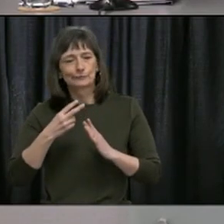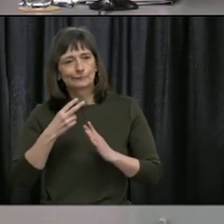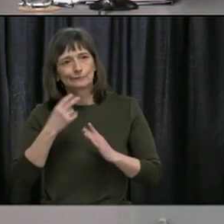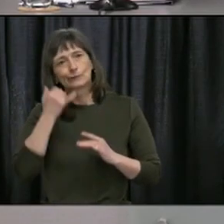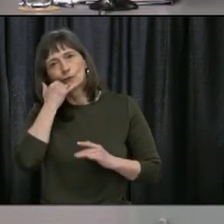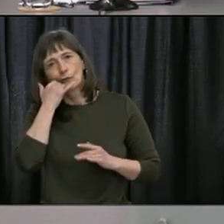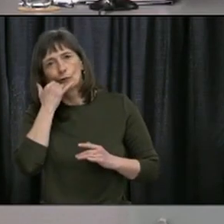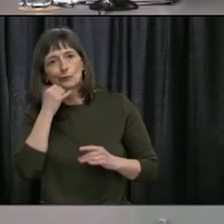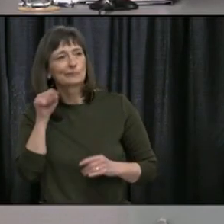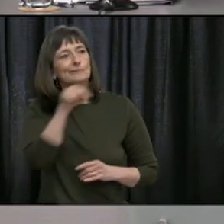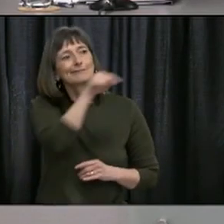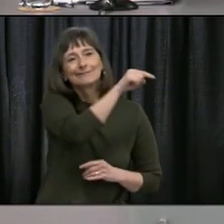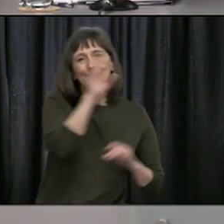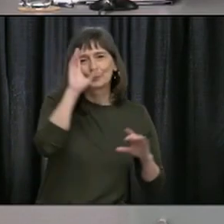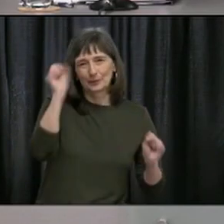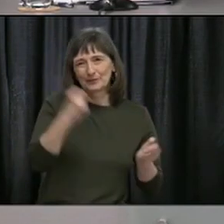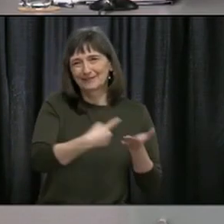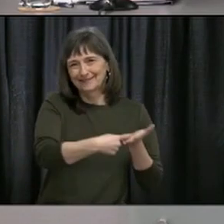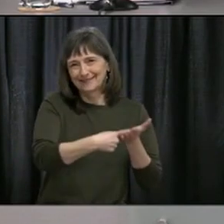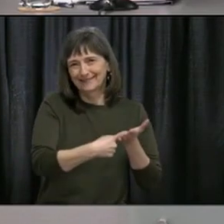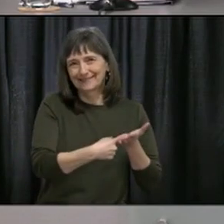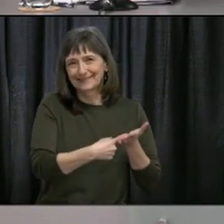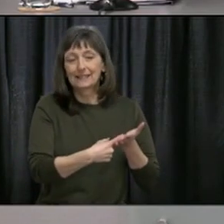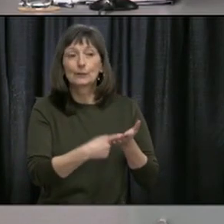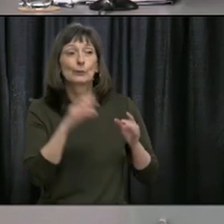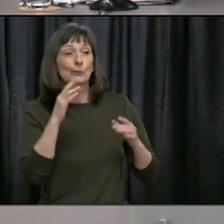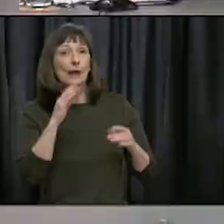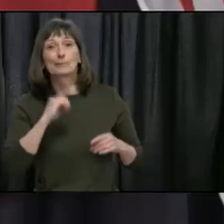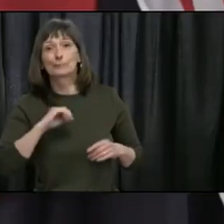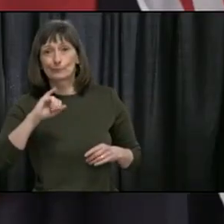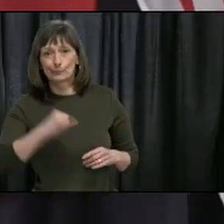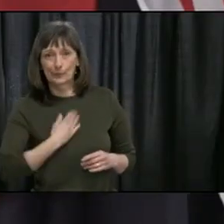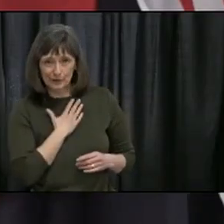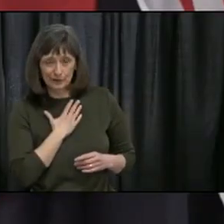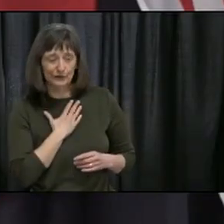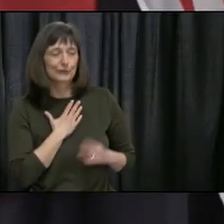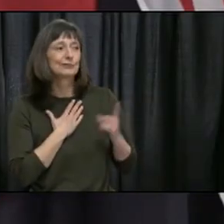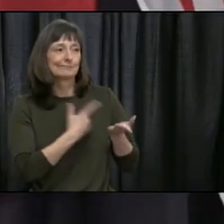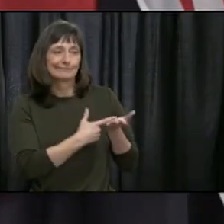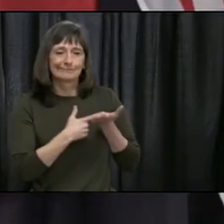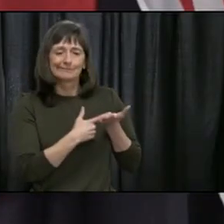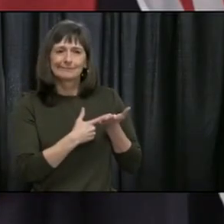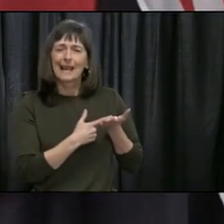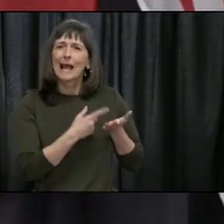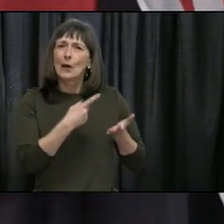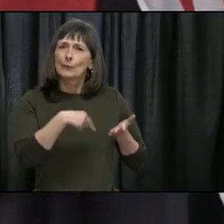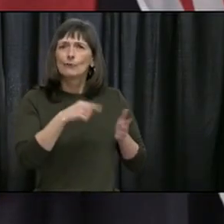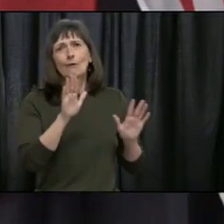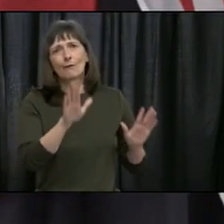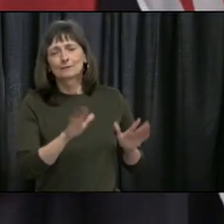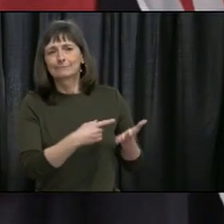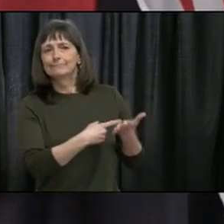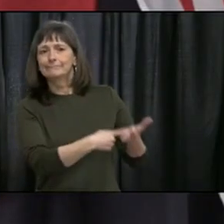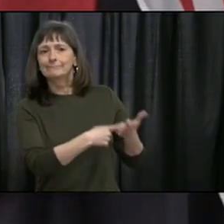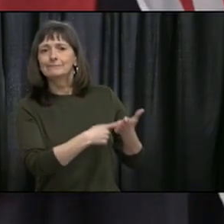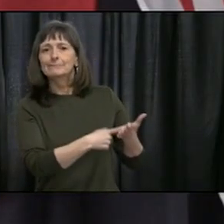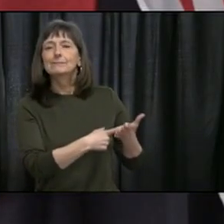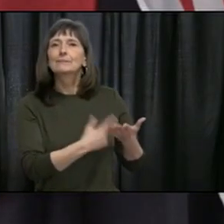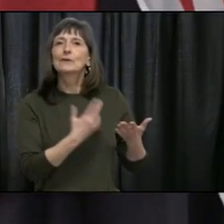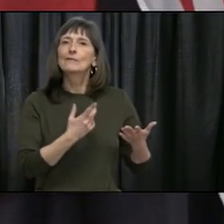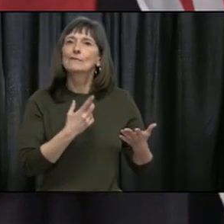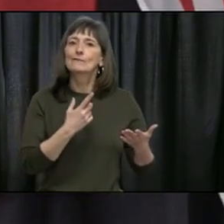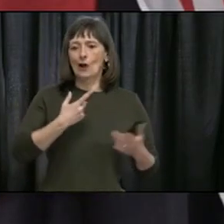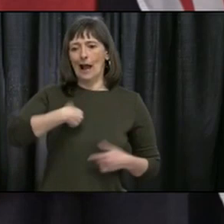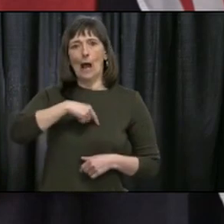other premiers across the country, the prime minister was there, and it was quite a bit of attention that we had a great conversation about the